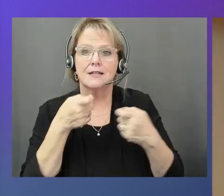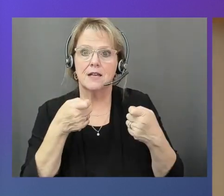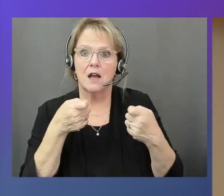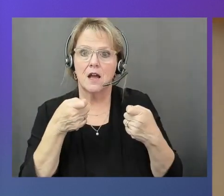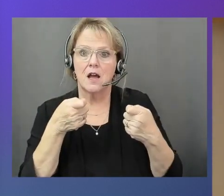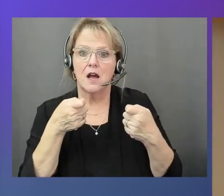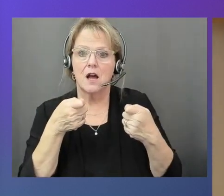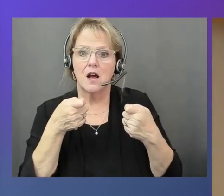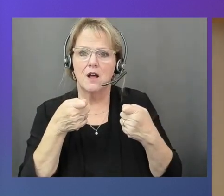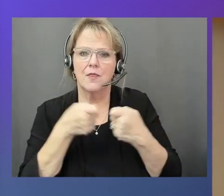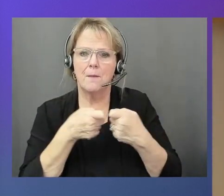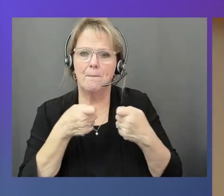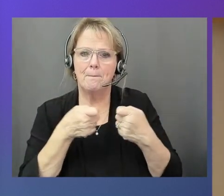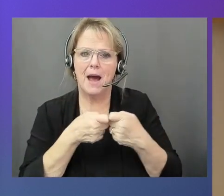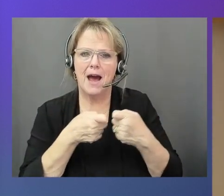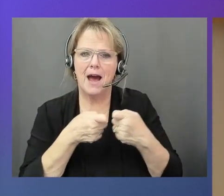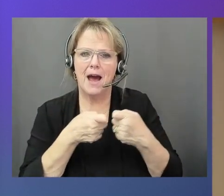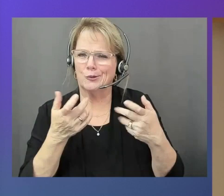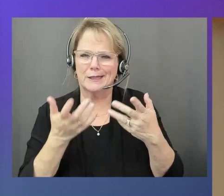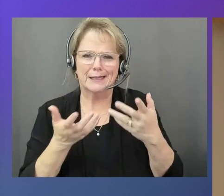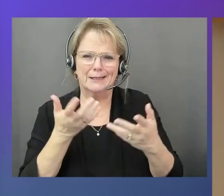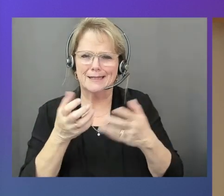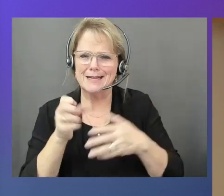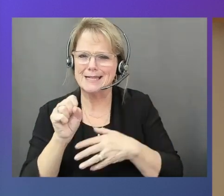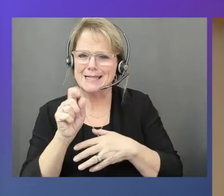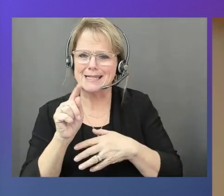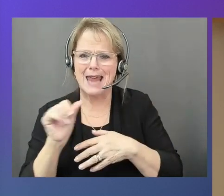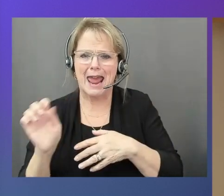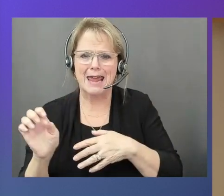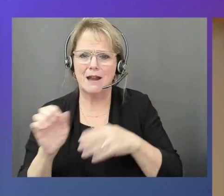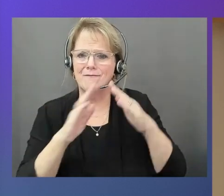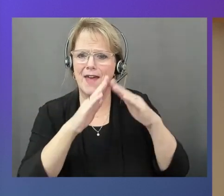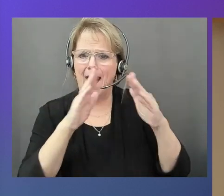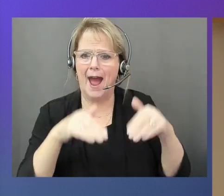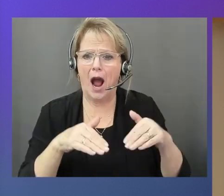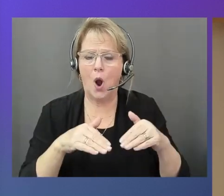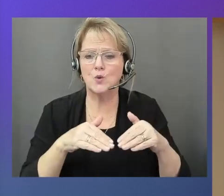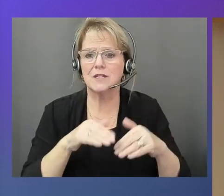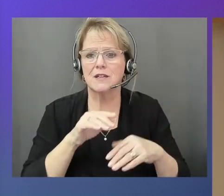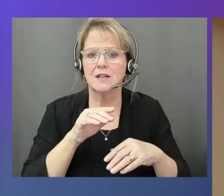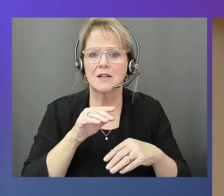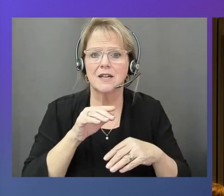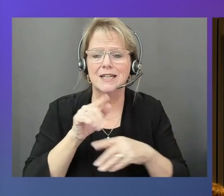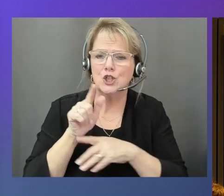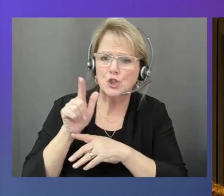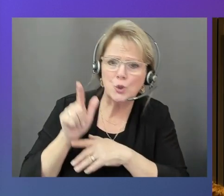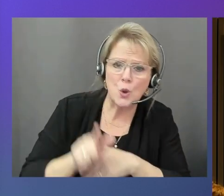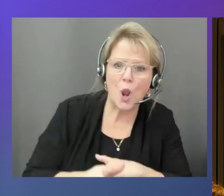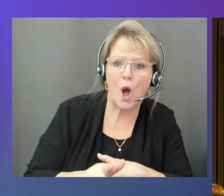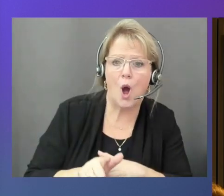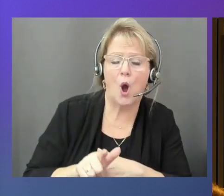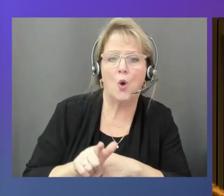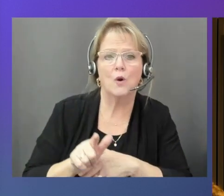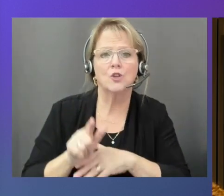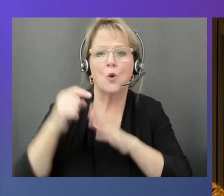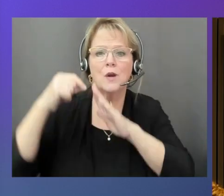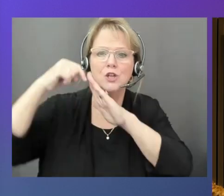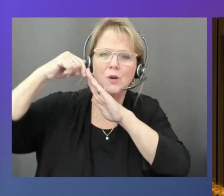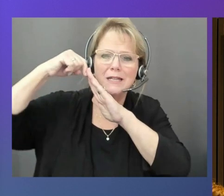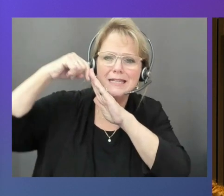is too low. And then we basically do a deep inspection